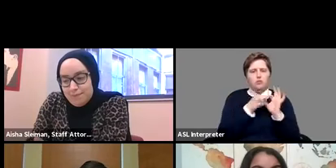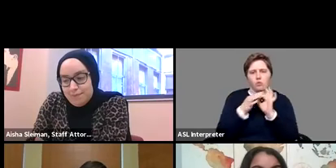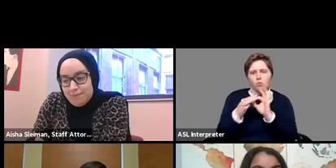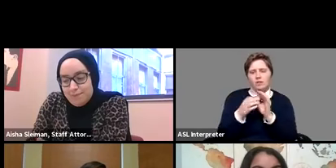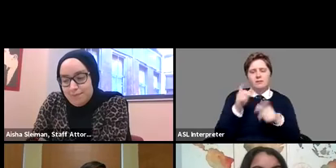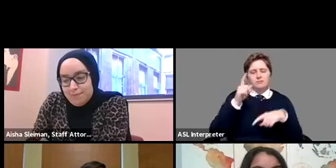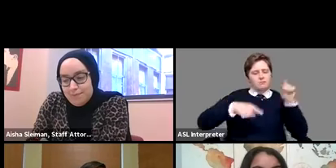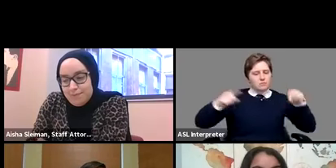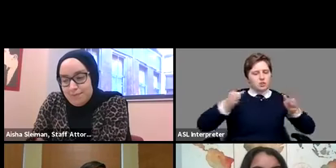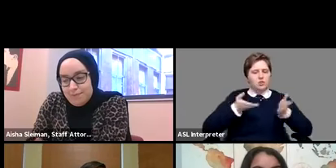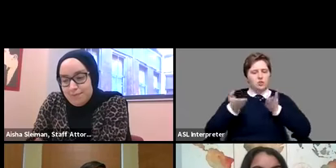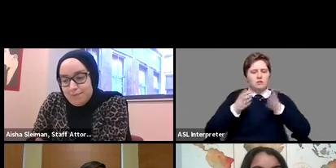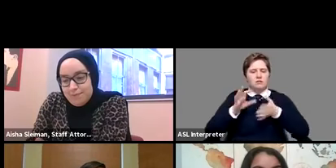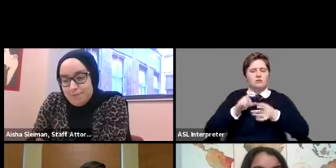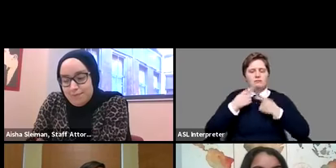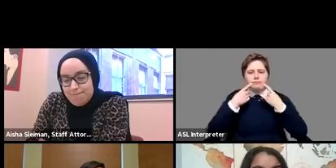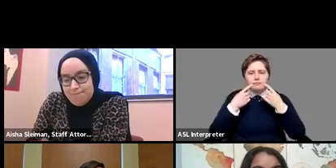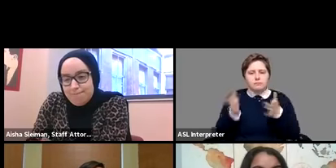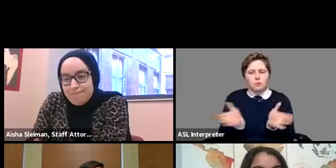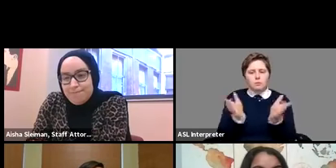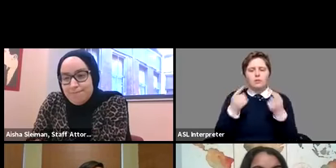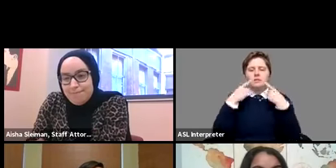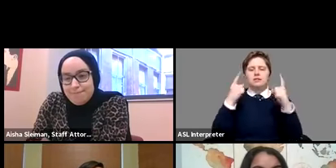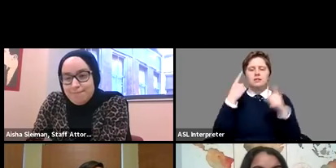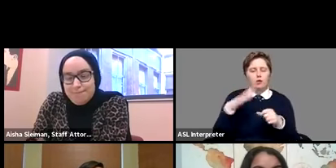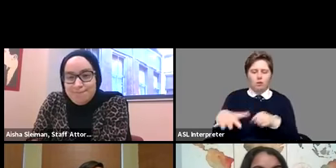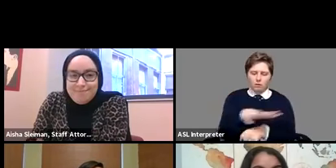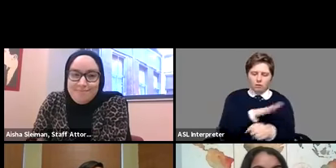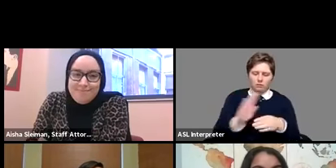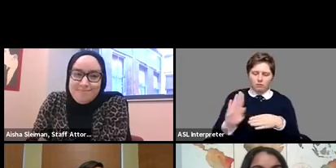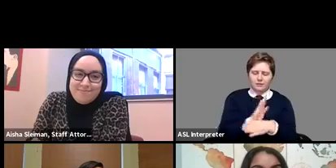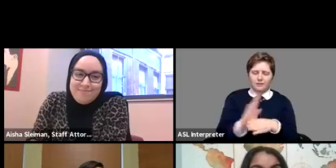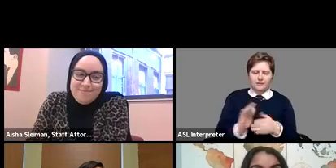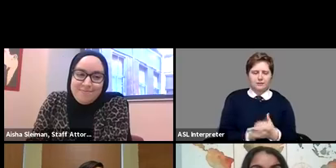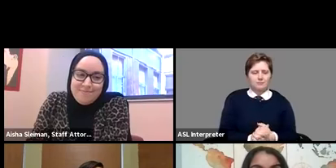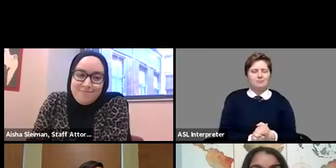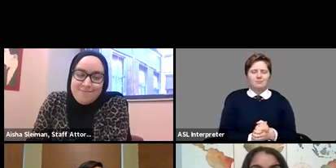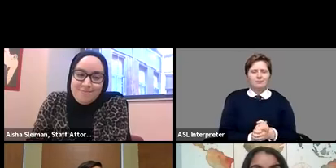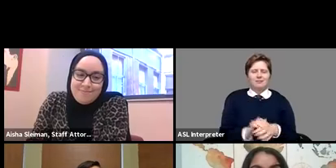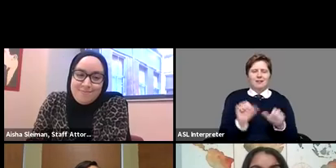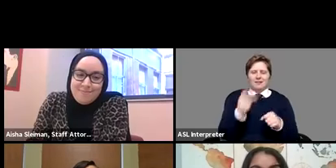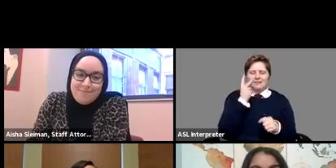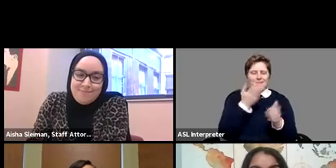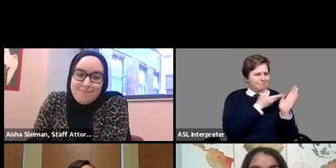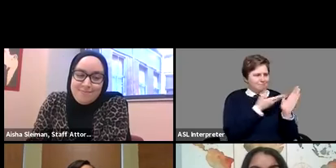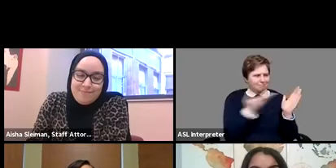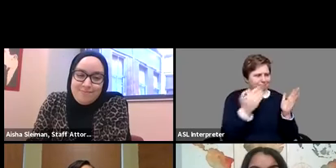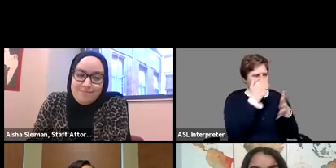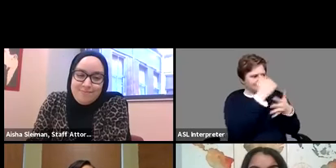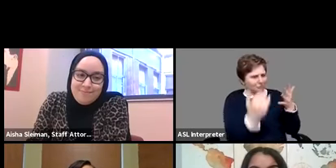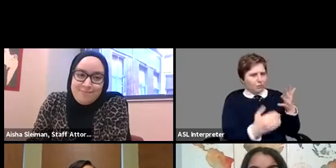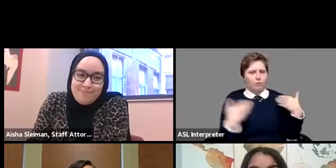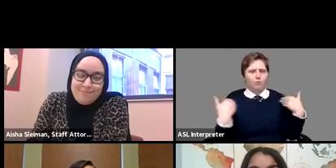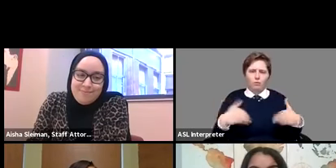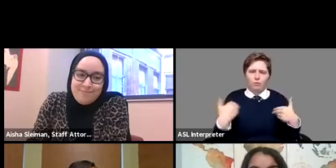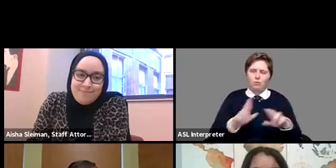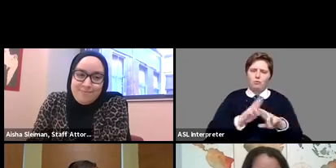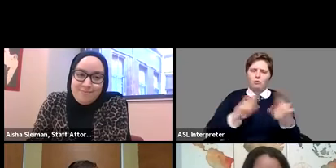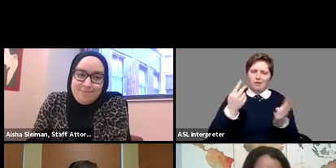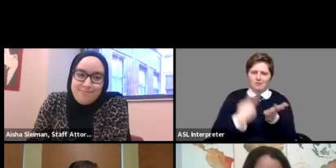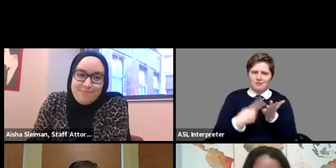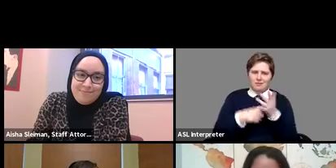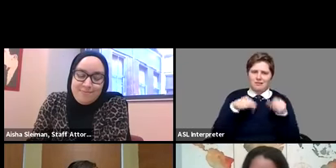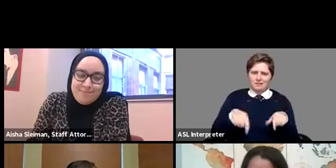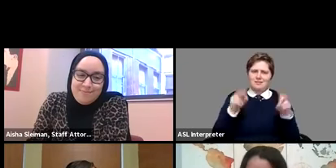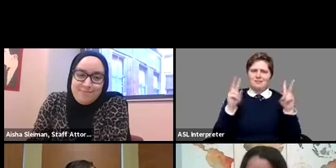the success of local businesses so obviously you see that the panel that we have tonight is well prepared to discuss this